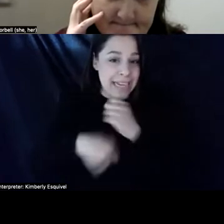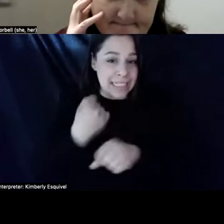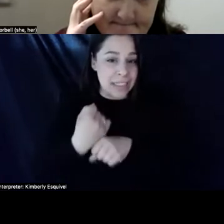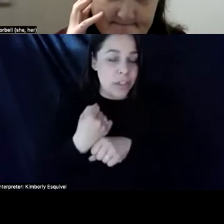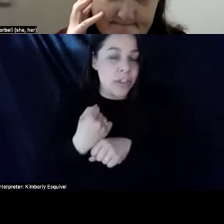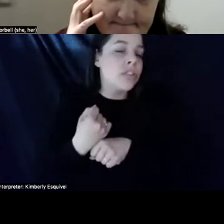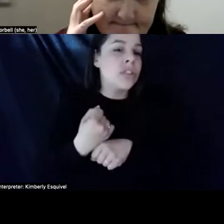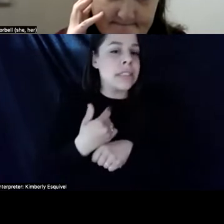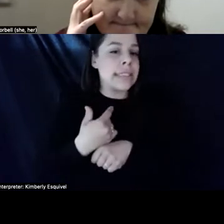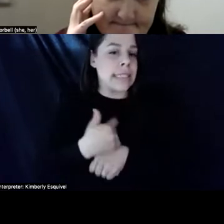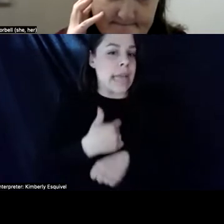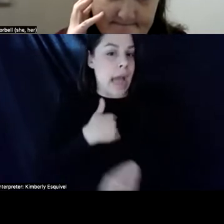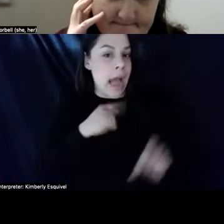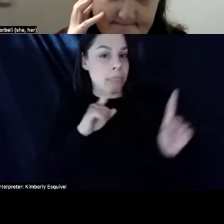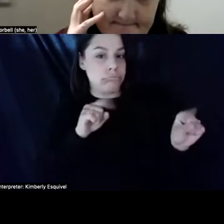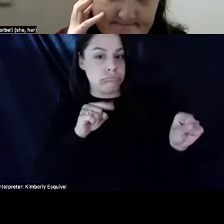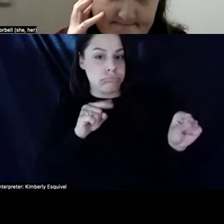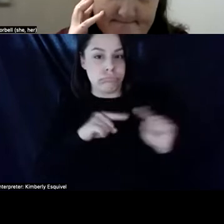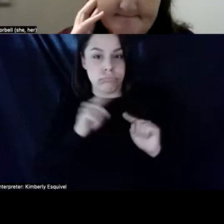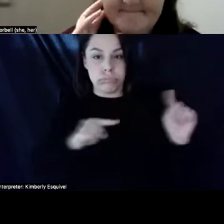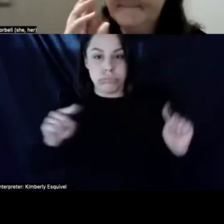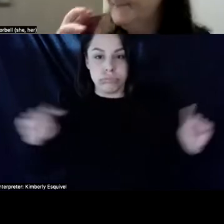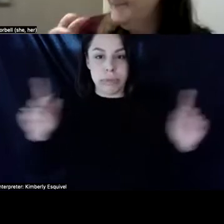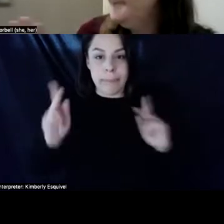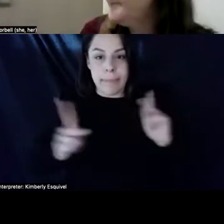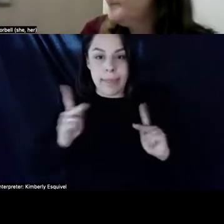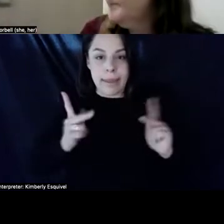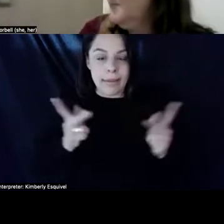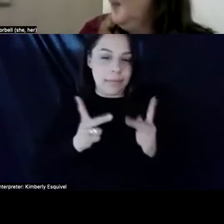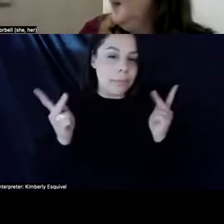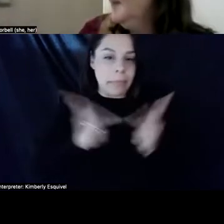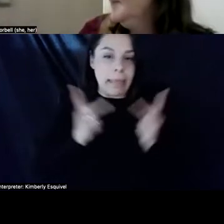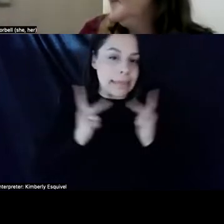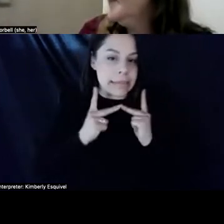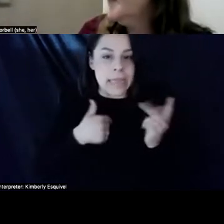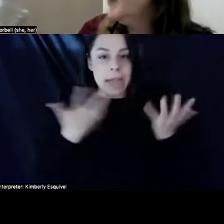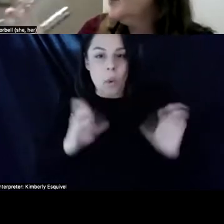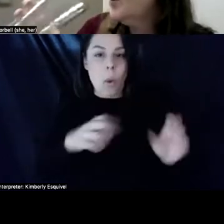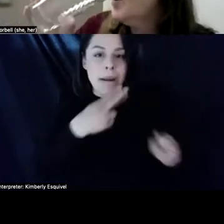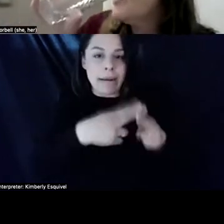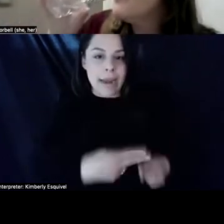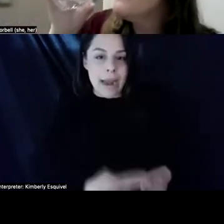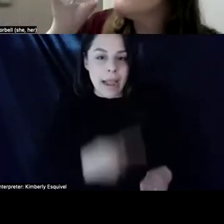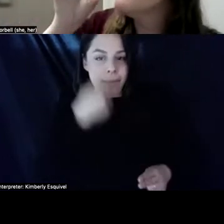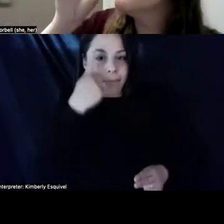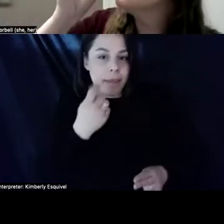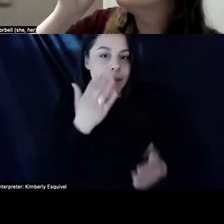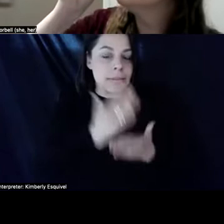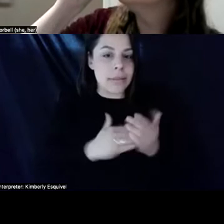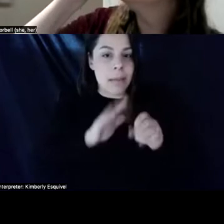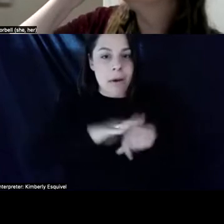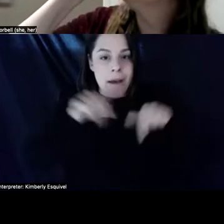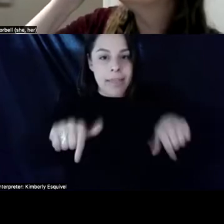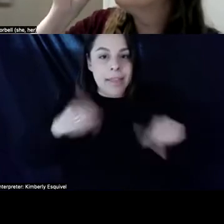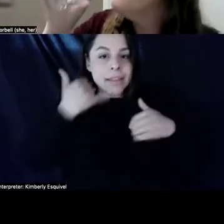various places and I don't want to name them because some of them are on this call.